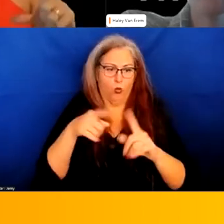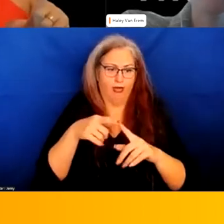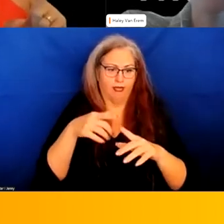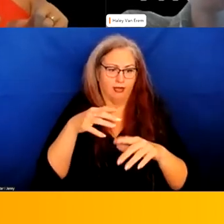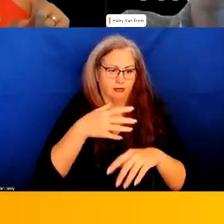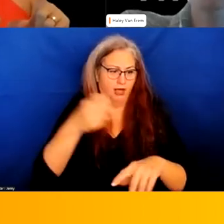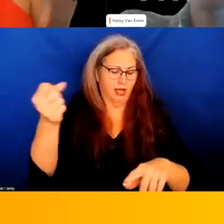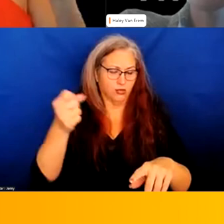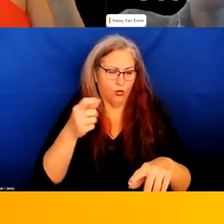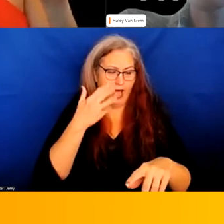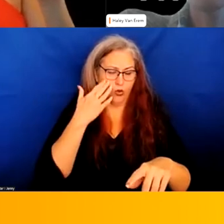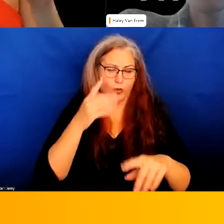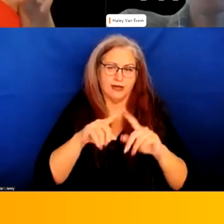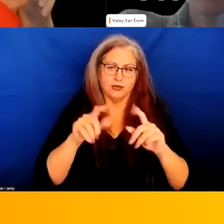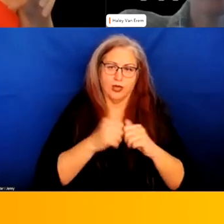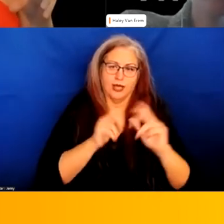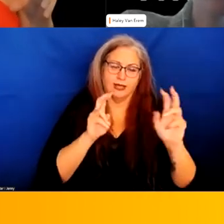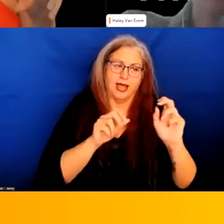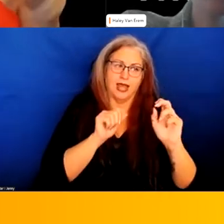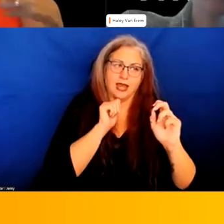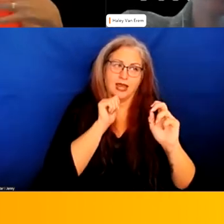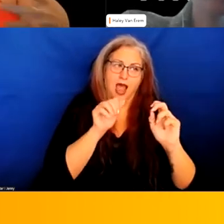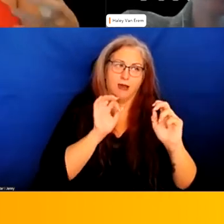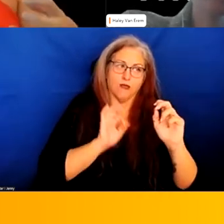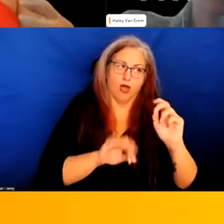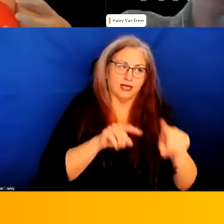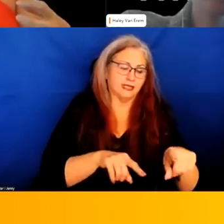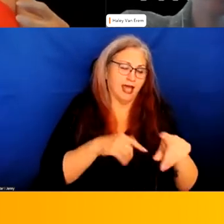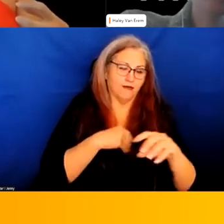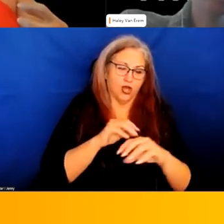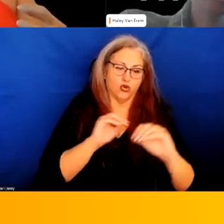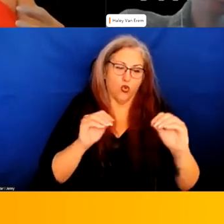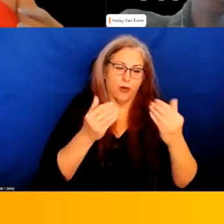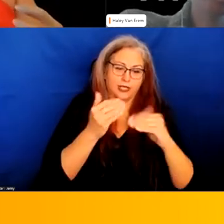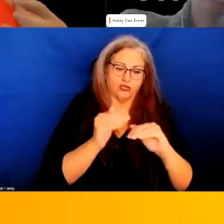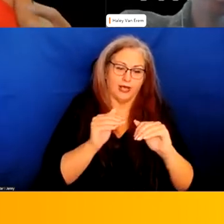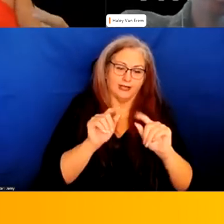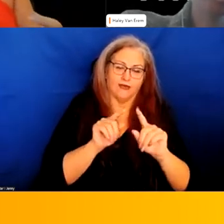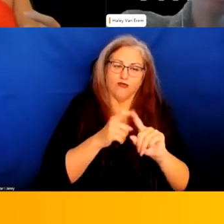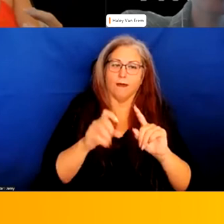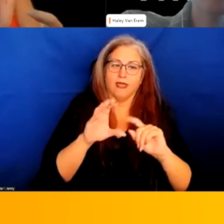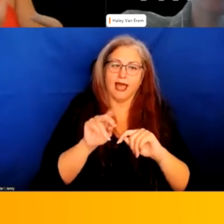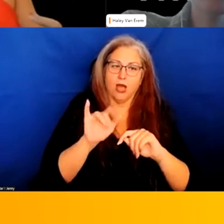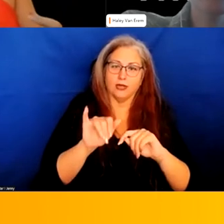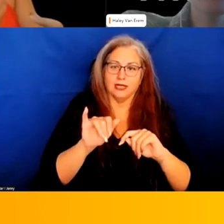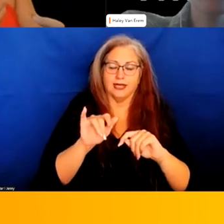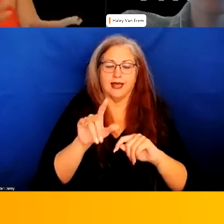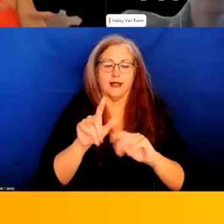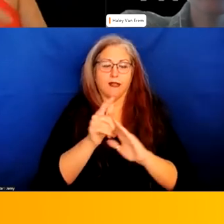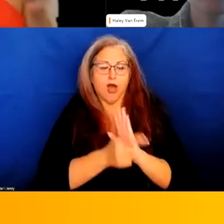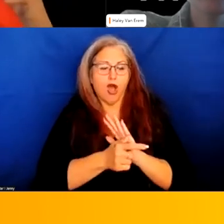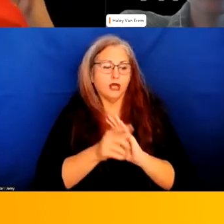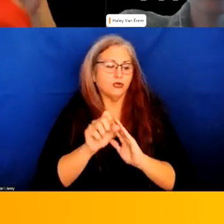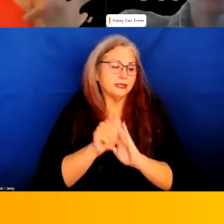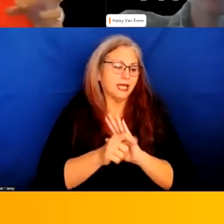you're saying the difference between almost like a non-profit who doesn't have the constraints of the county the county laws or the the